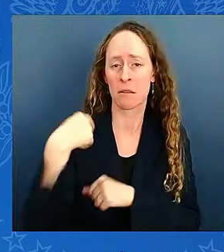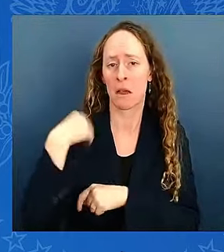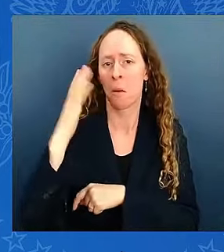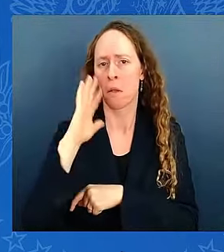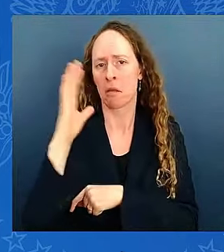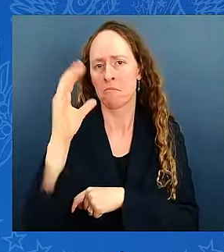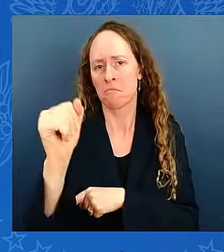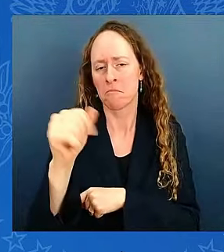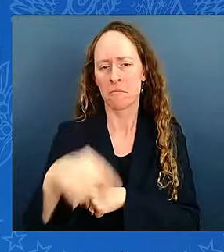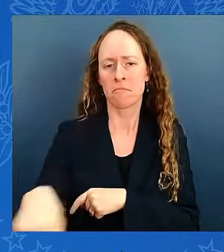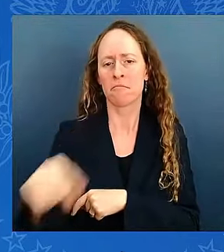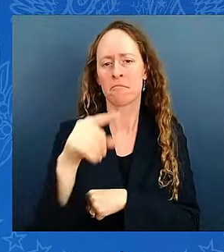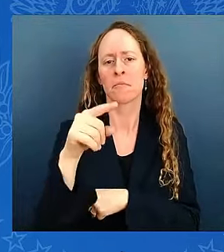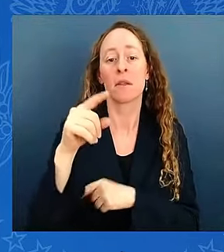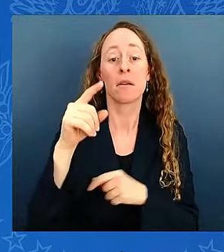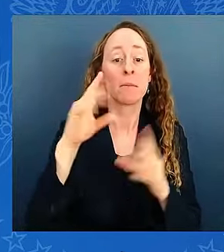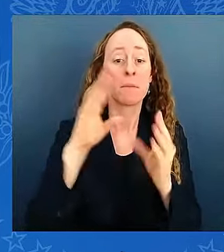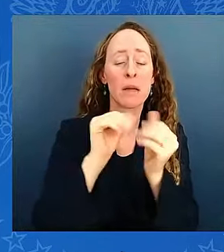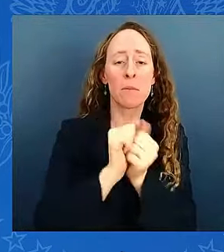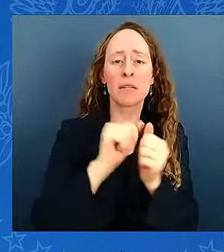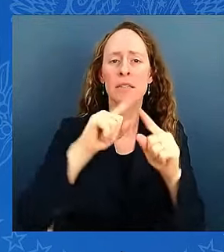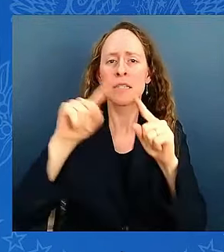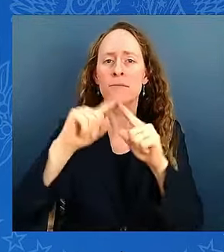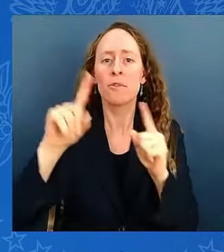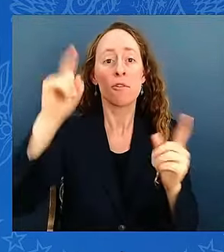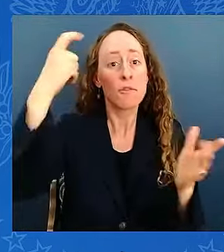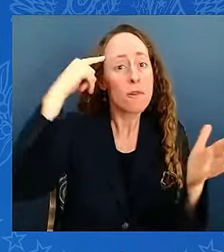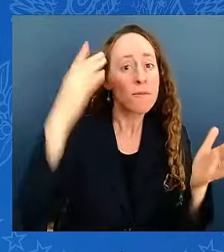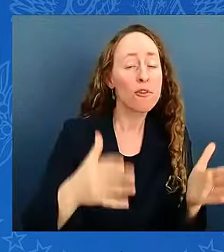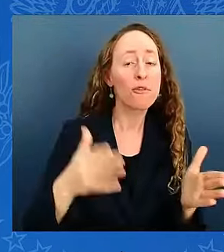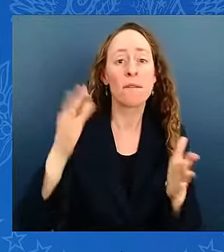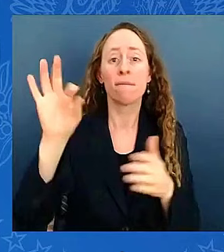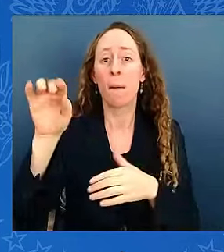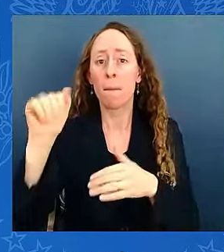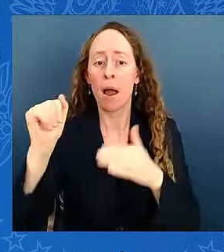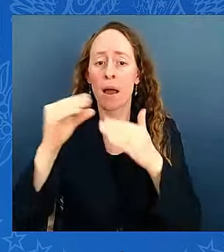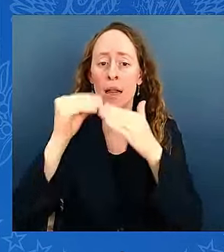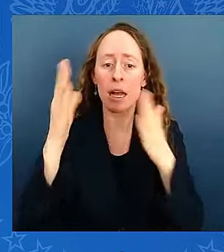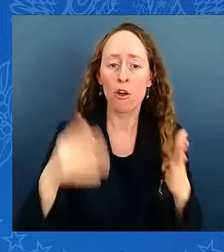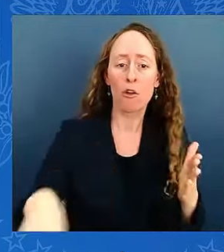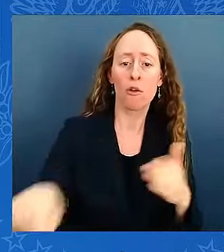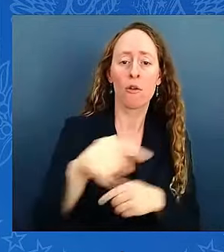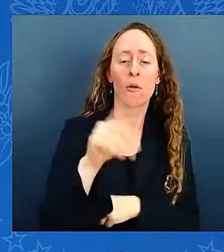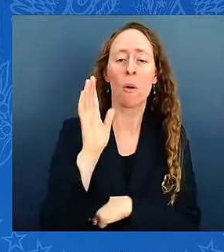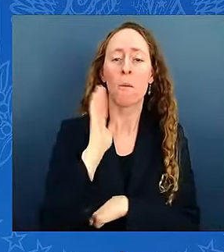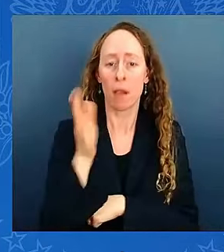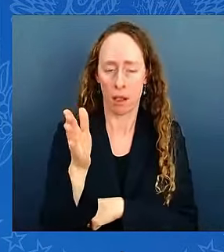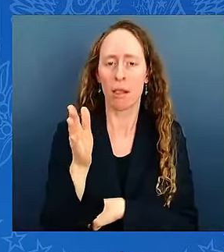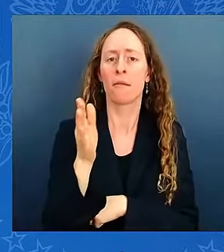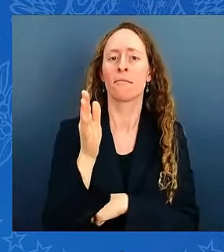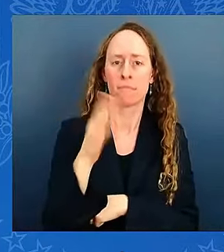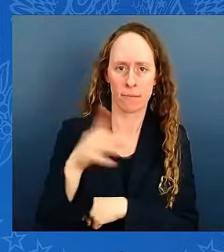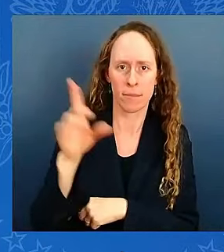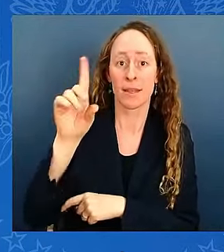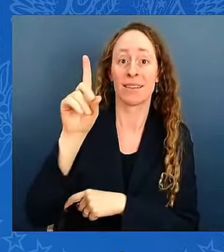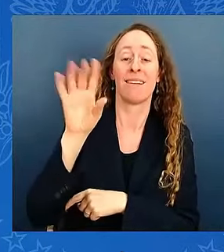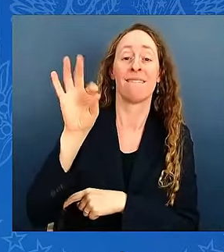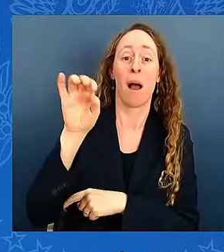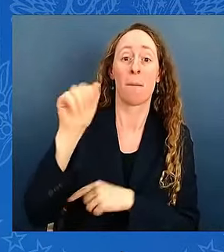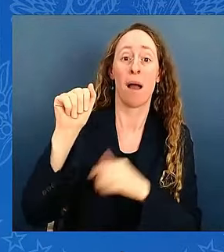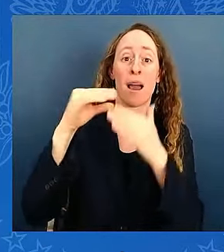Deanne Griswell, is on the ground now in North Carolina. She's going to stay in Asheville and Appalachia region for the foreseeable future.